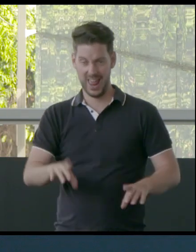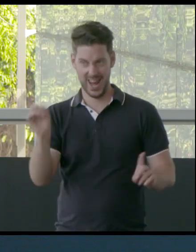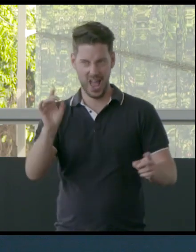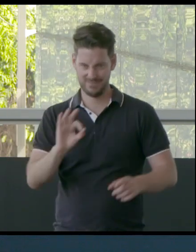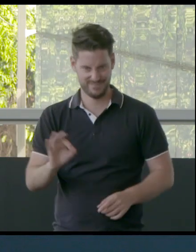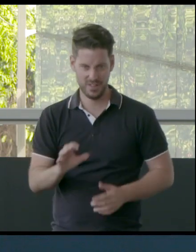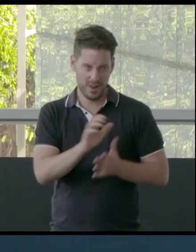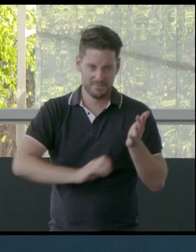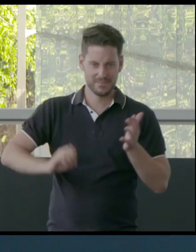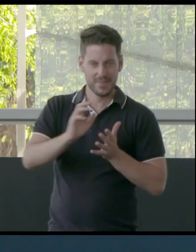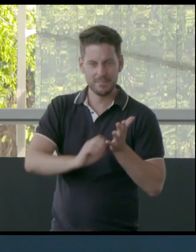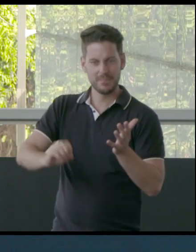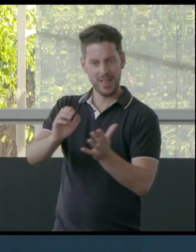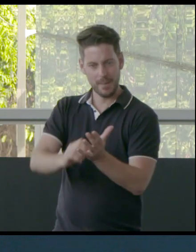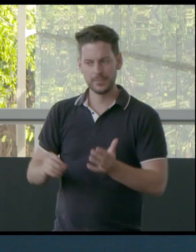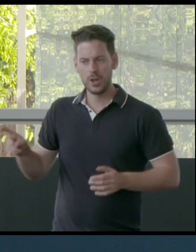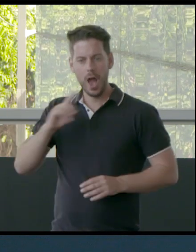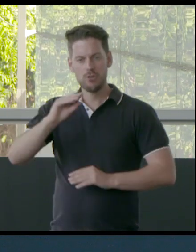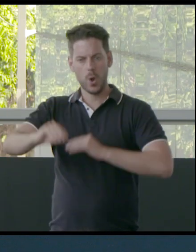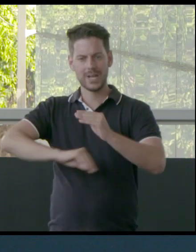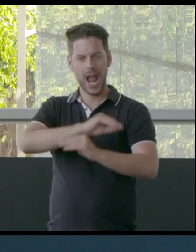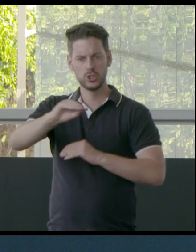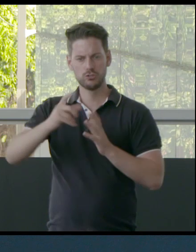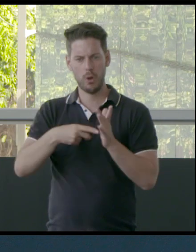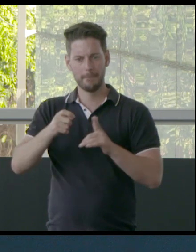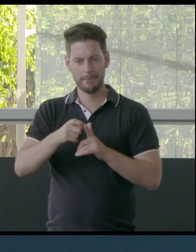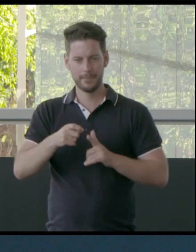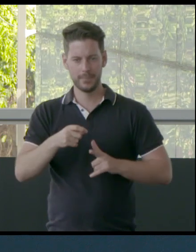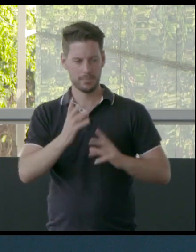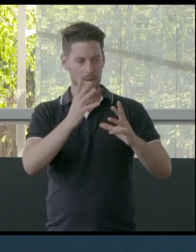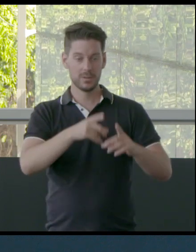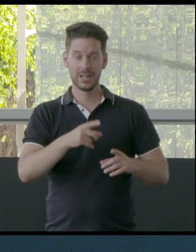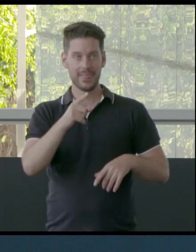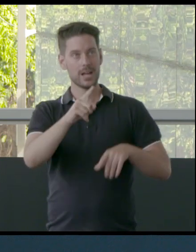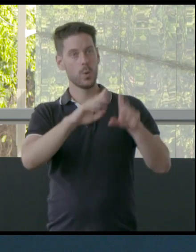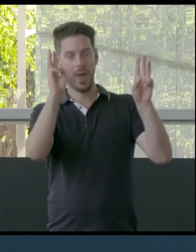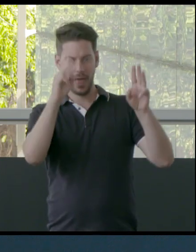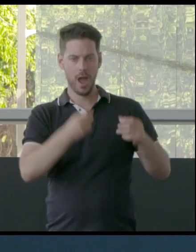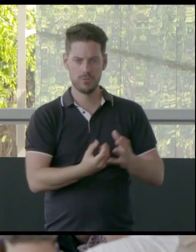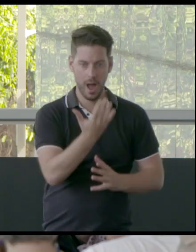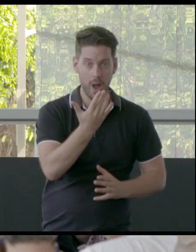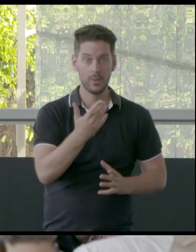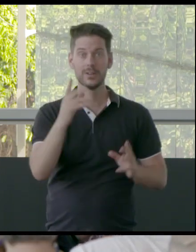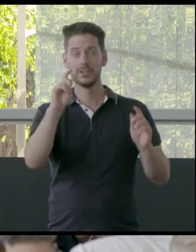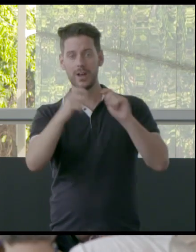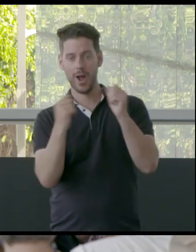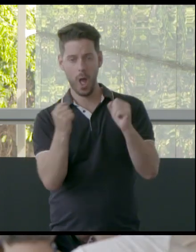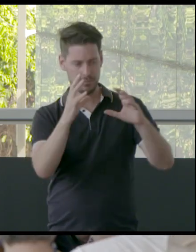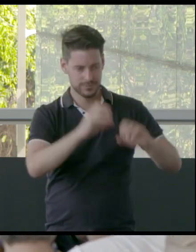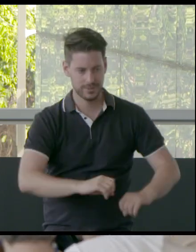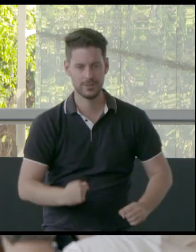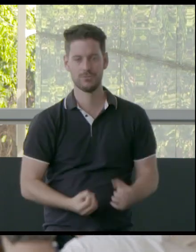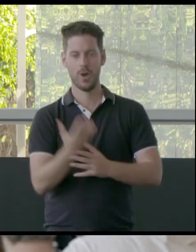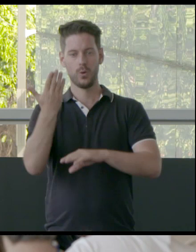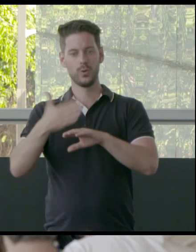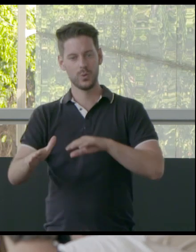So that kind of rotation of crops. Yes. So when the wild oranges coming on, then you harvest that. And then you, when something else,